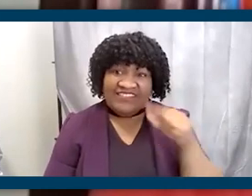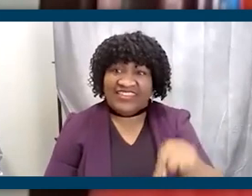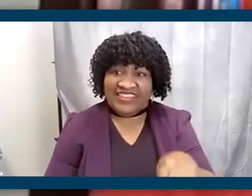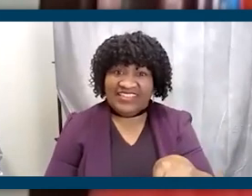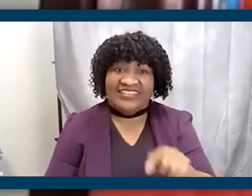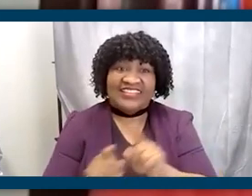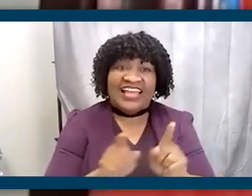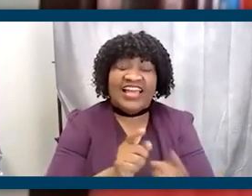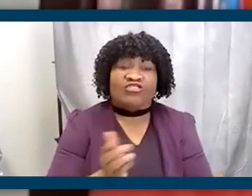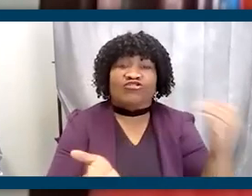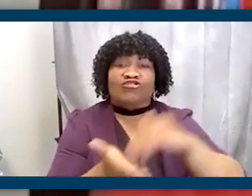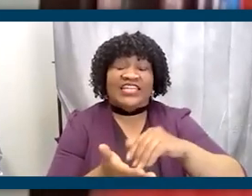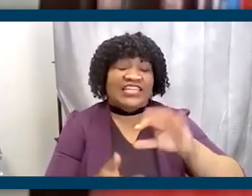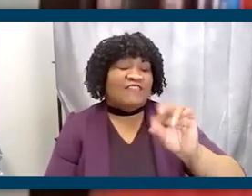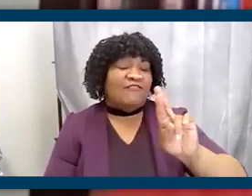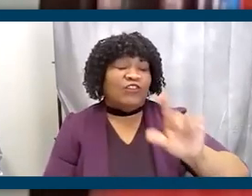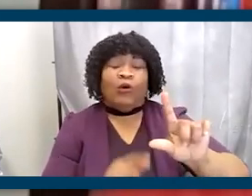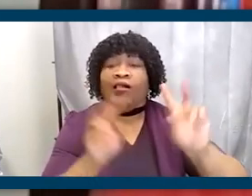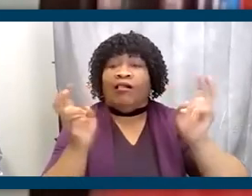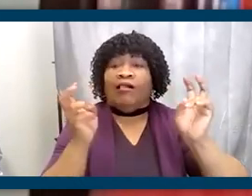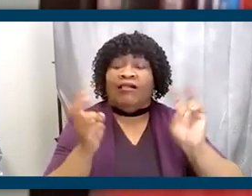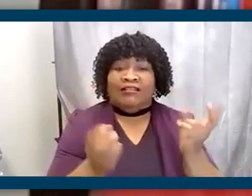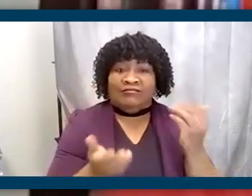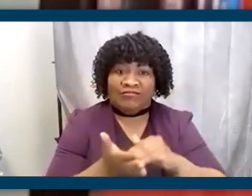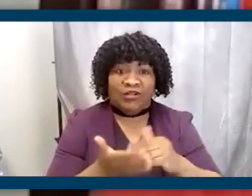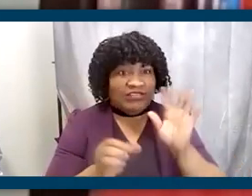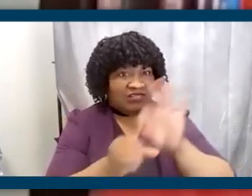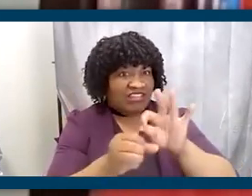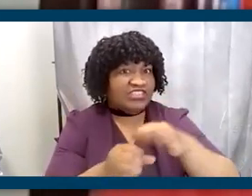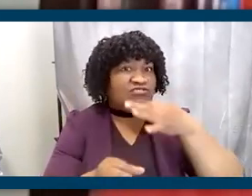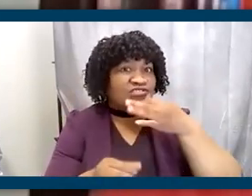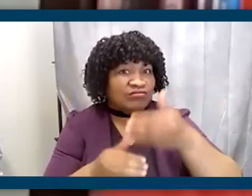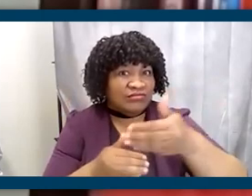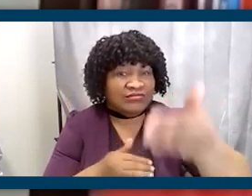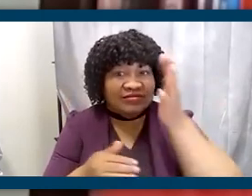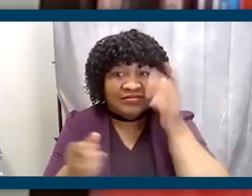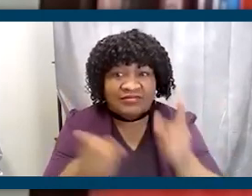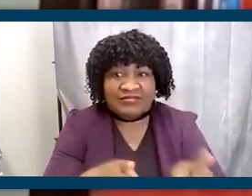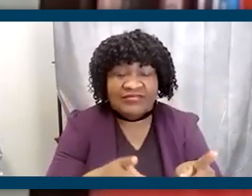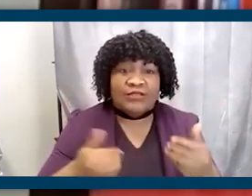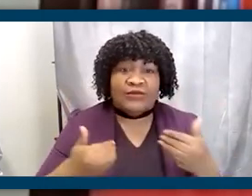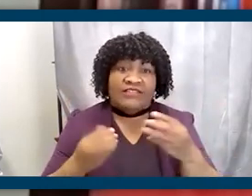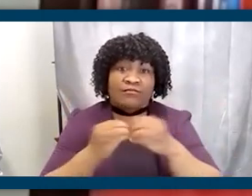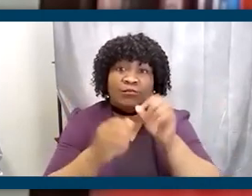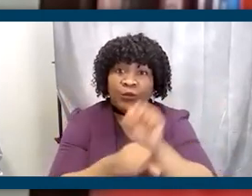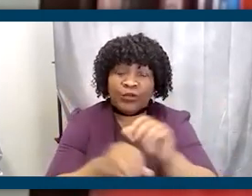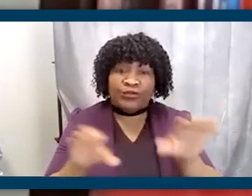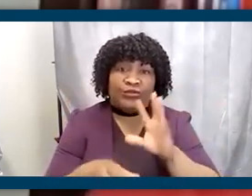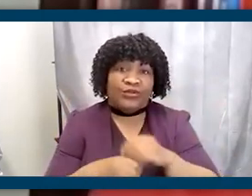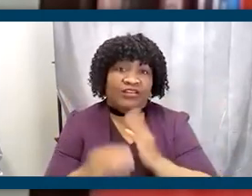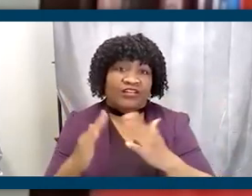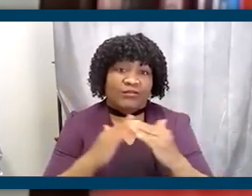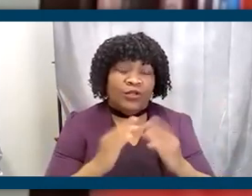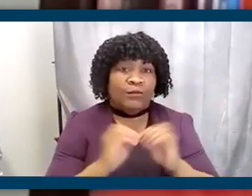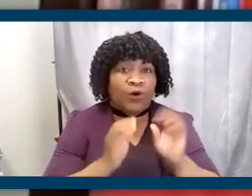refueling station, because we have some elections to be involved in. We have some work to do in our community, some